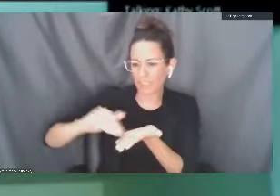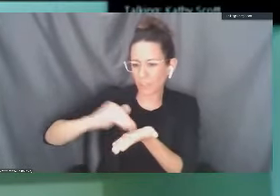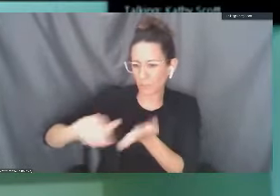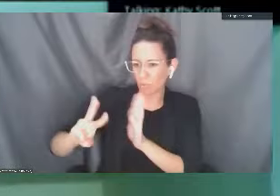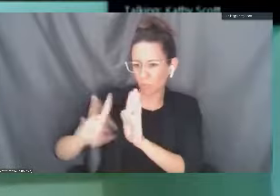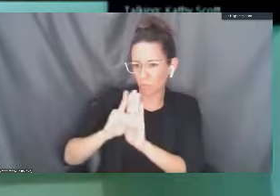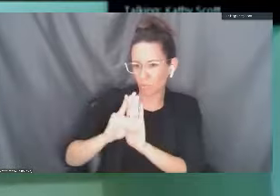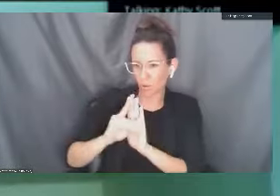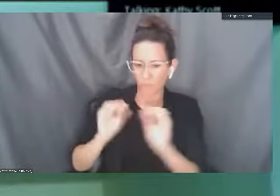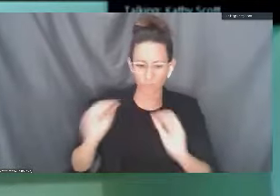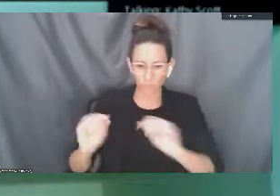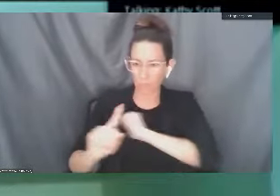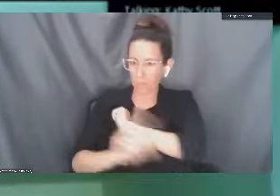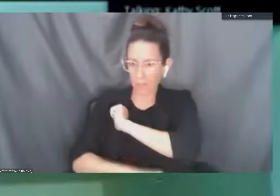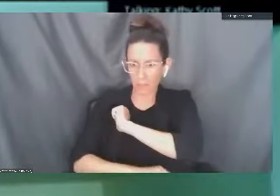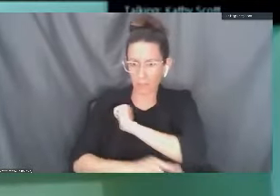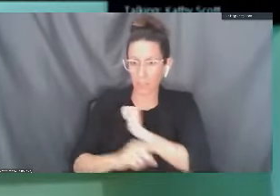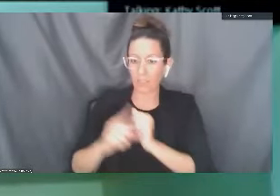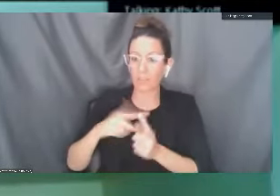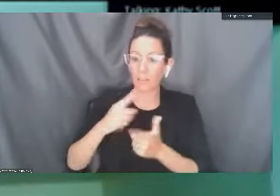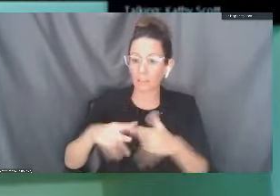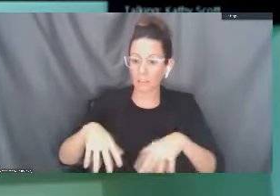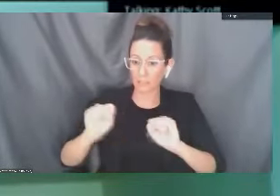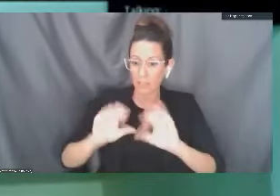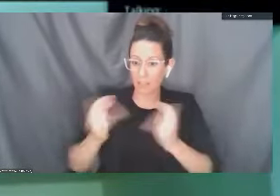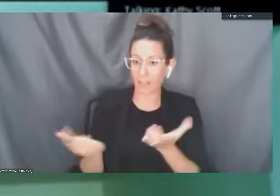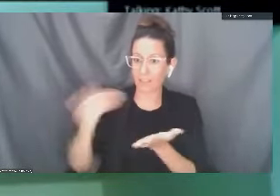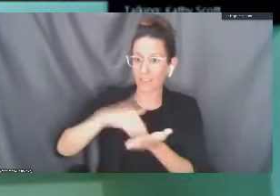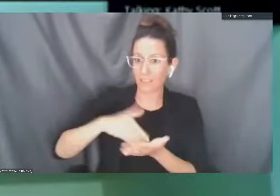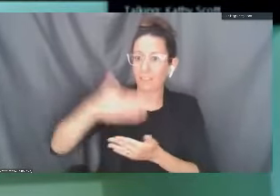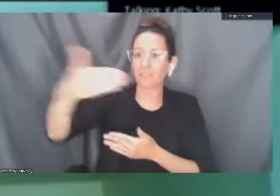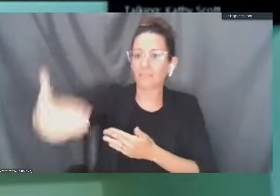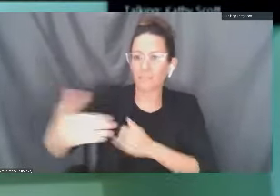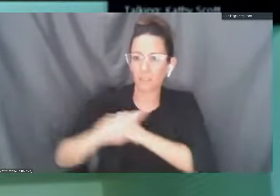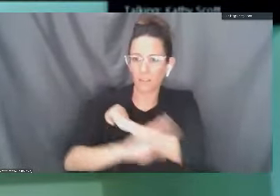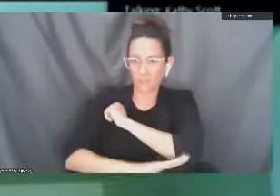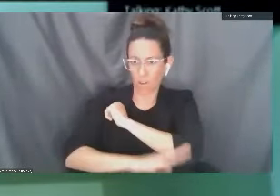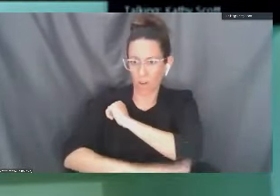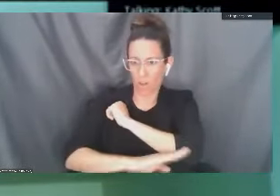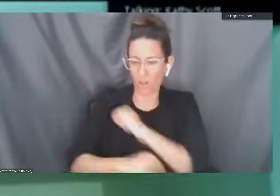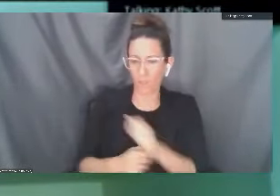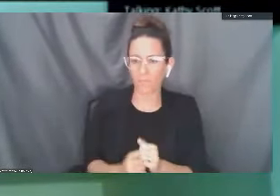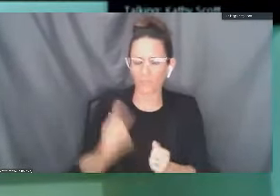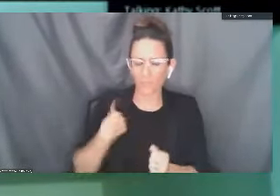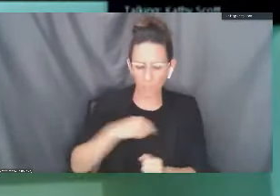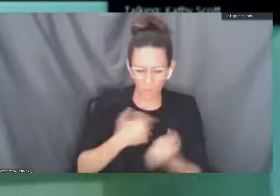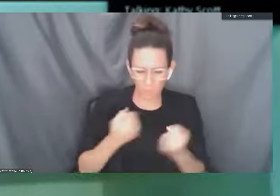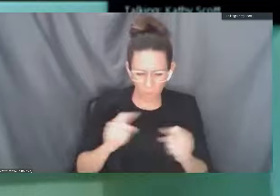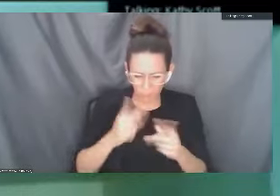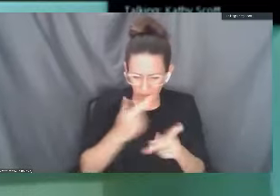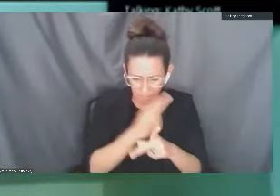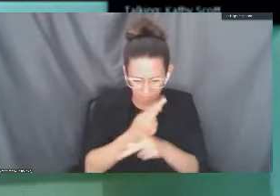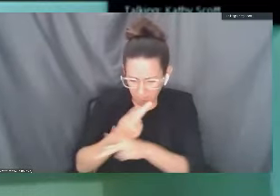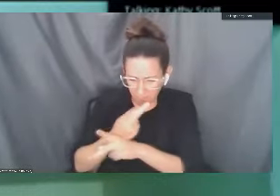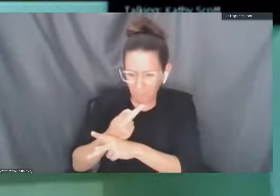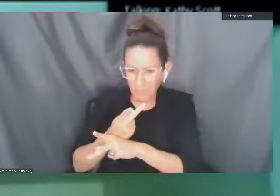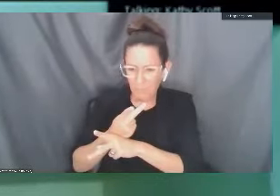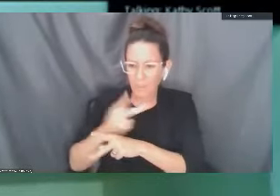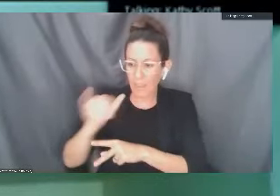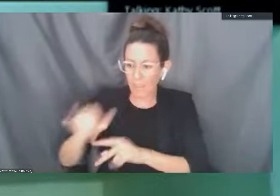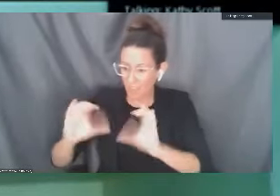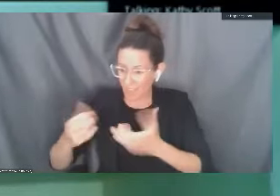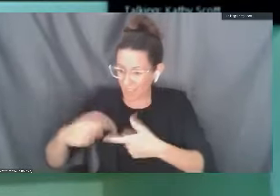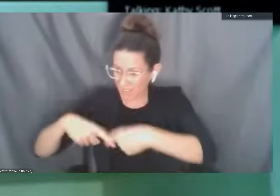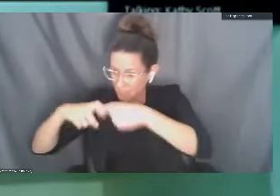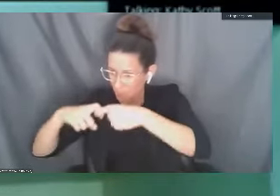and retaking the class in the fall. We are working on safety protocols for those suspended programs